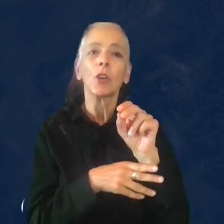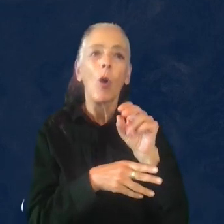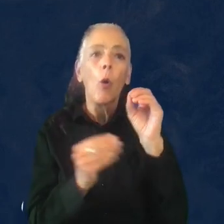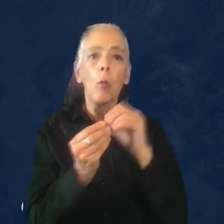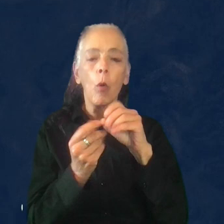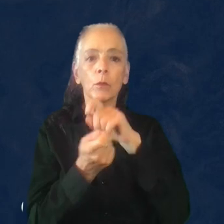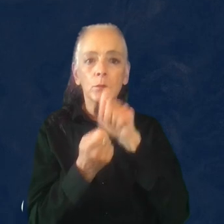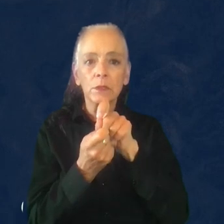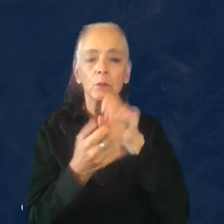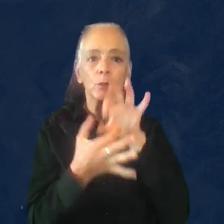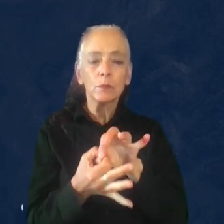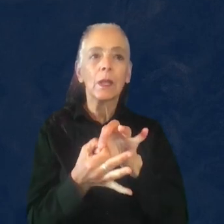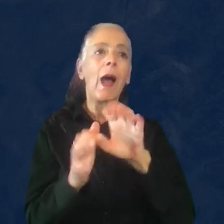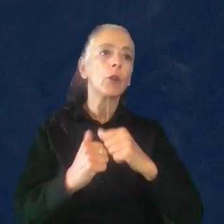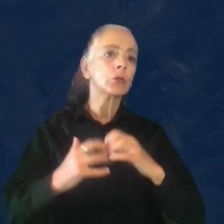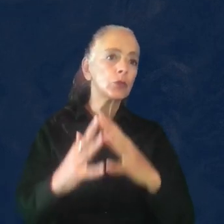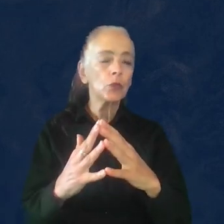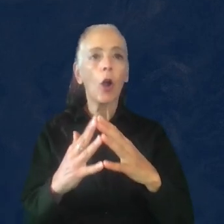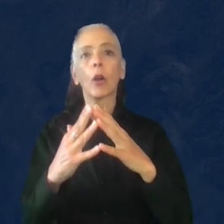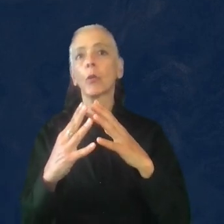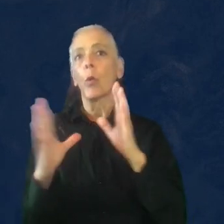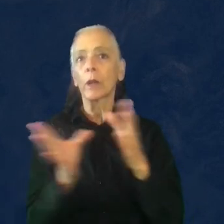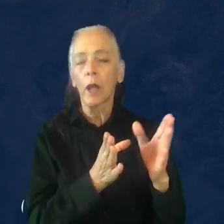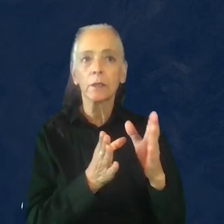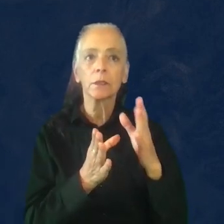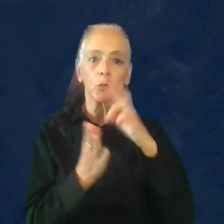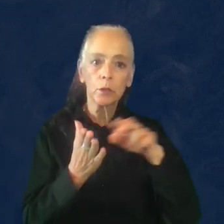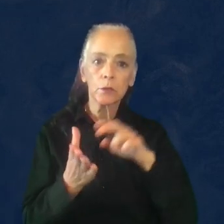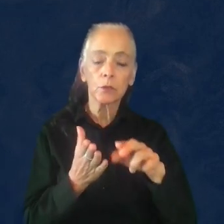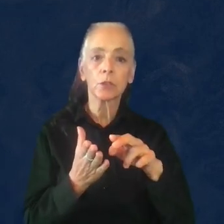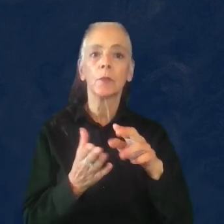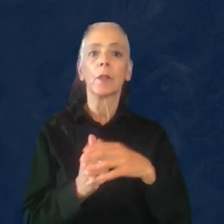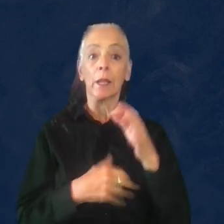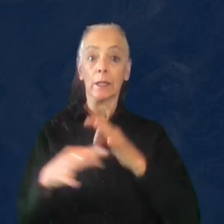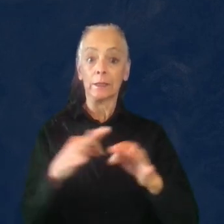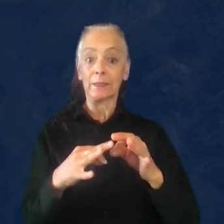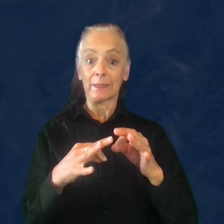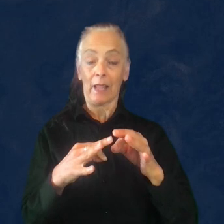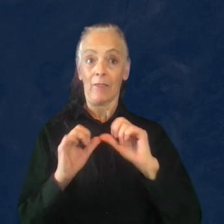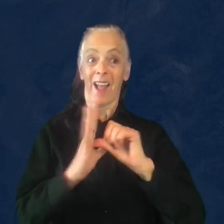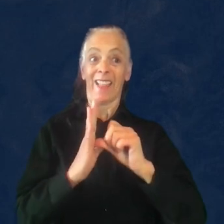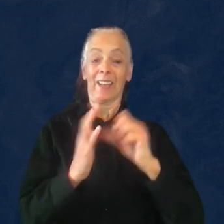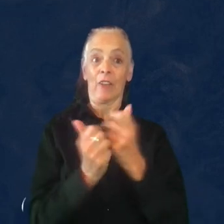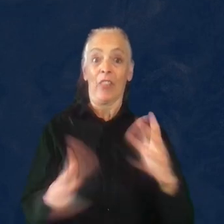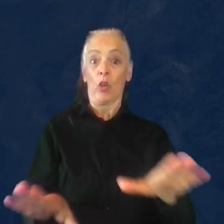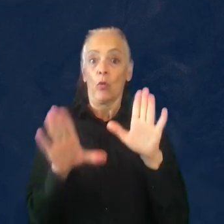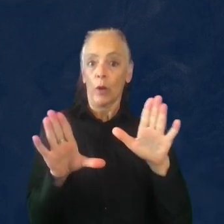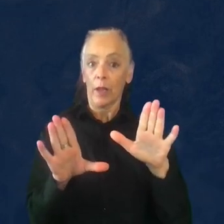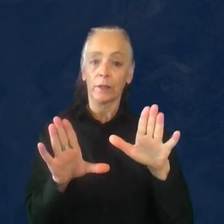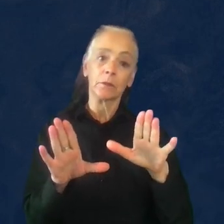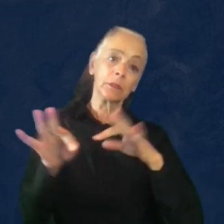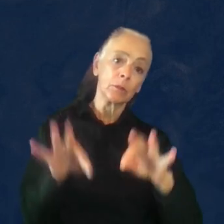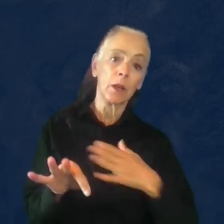of a user research process, how to start organizing research. And instead of highlighting all the things that worked great and presenting the successes